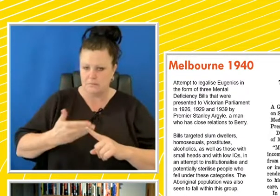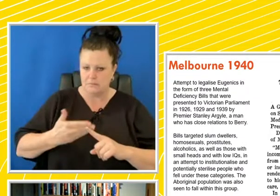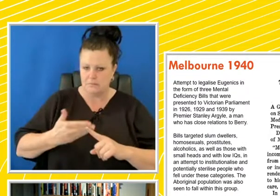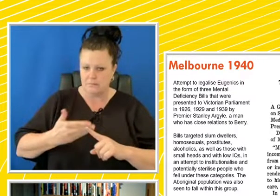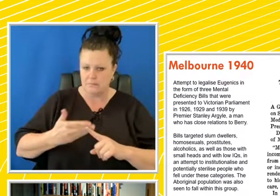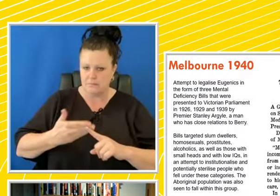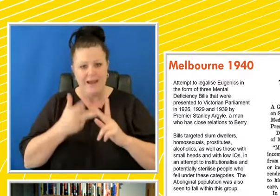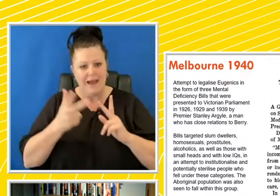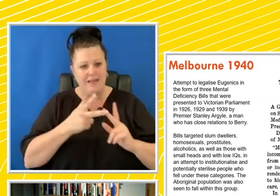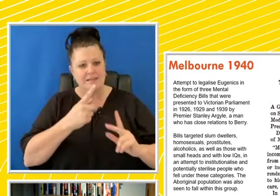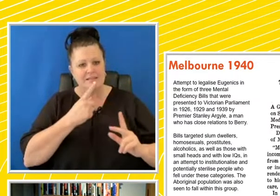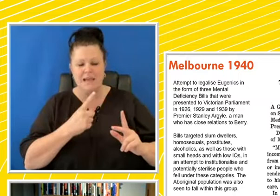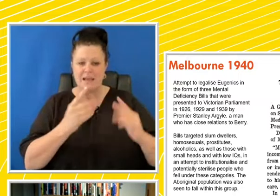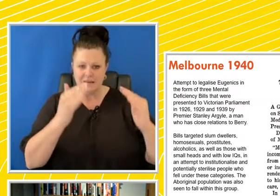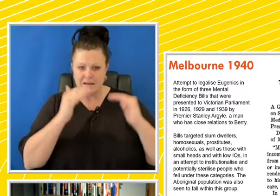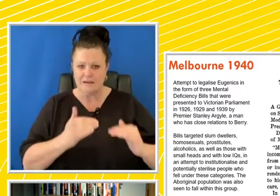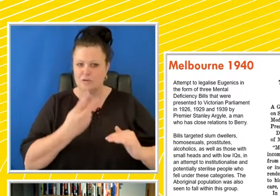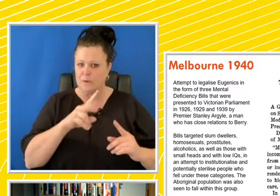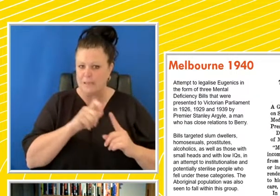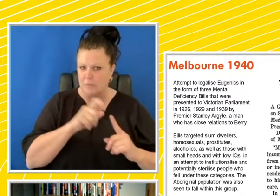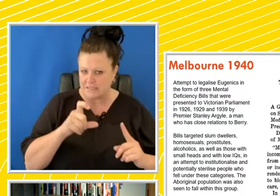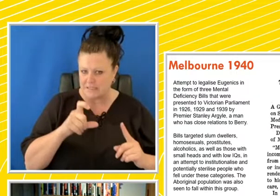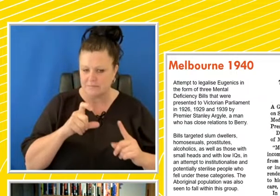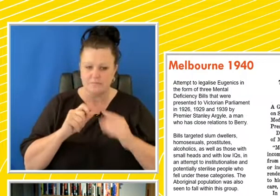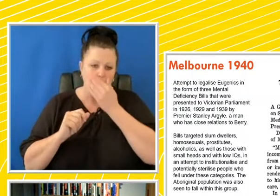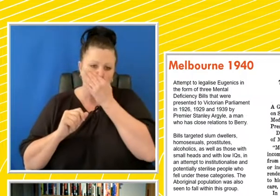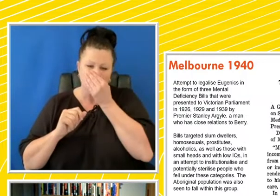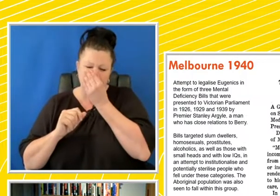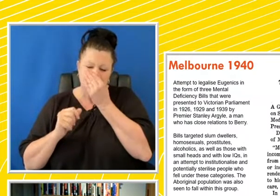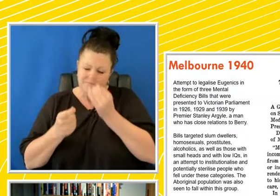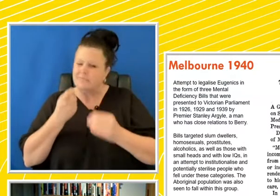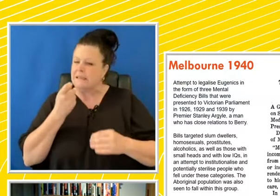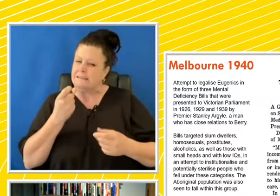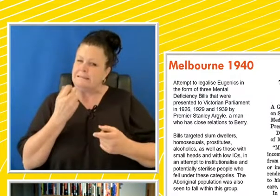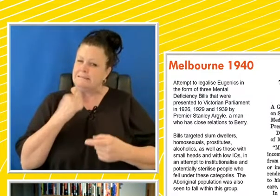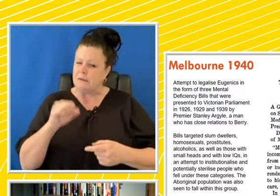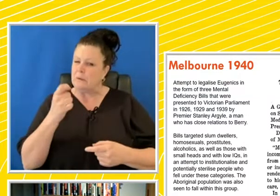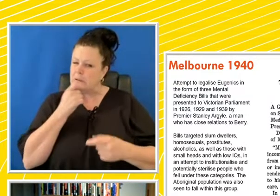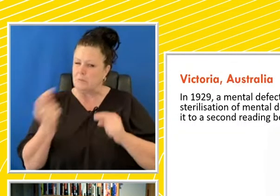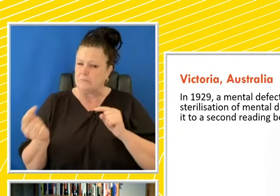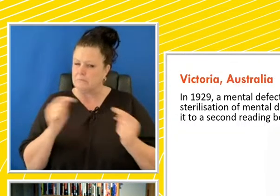Others put the percentage as low as 20%. So there was still a question.